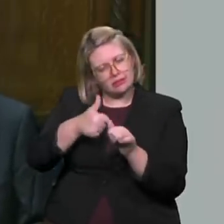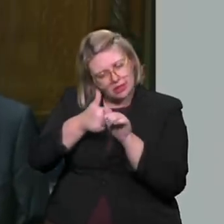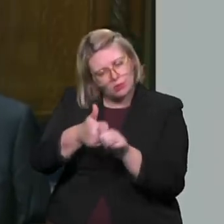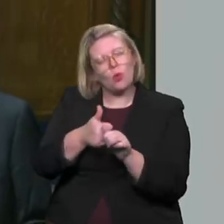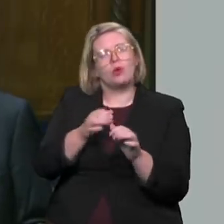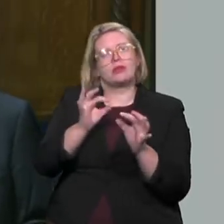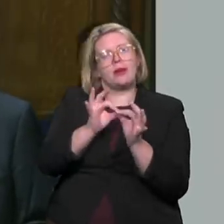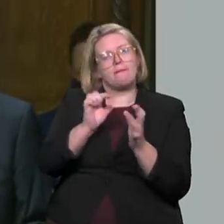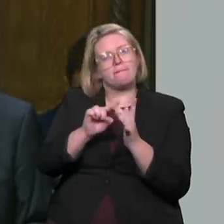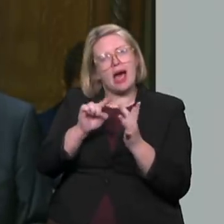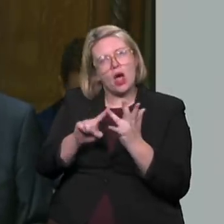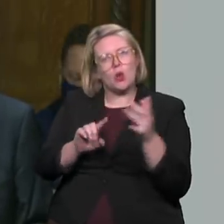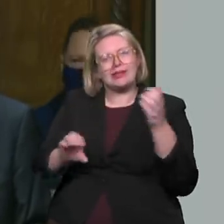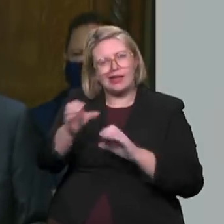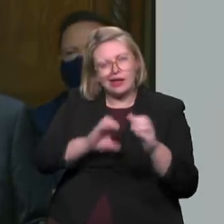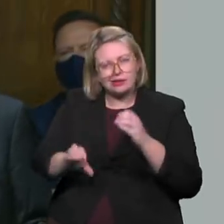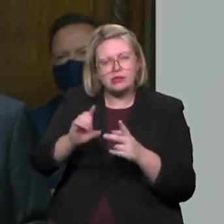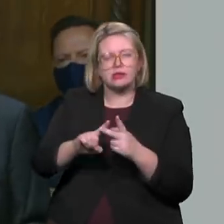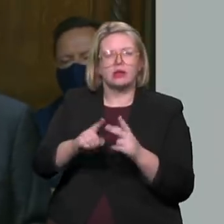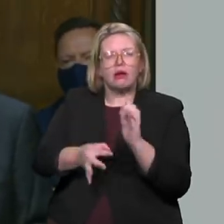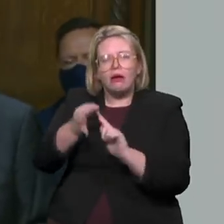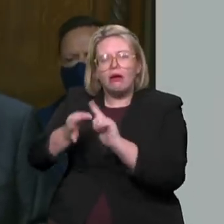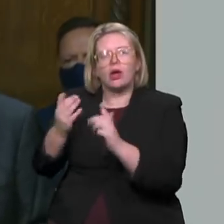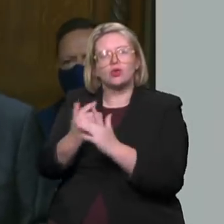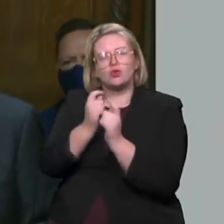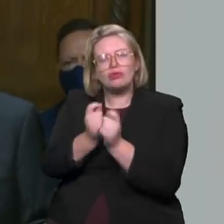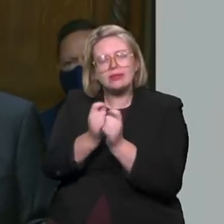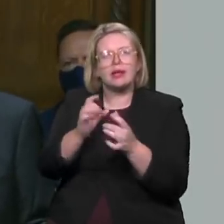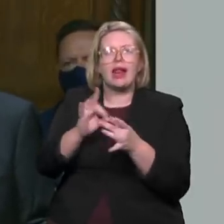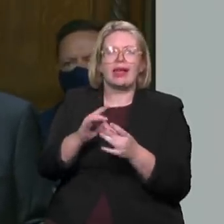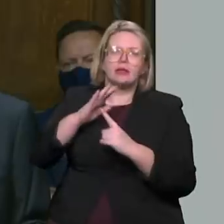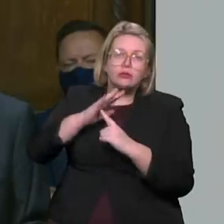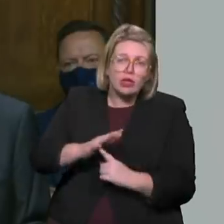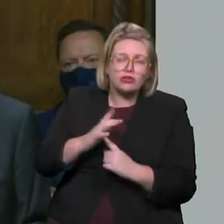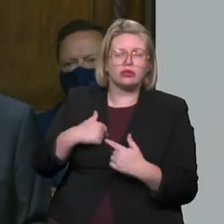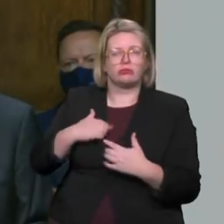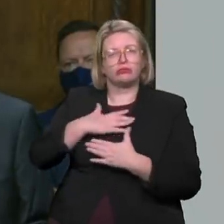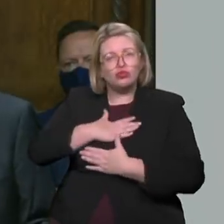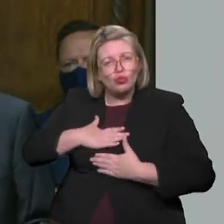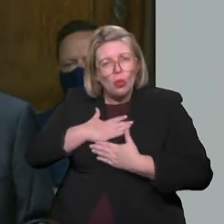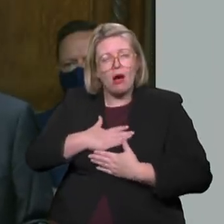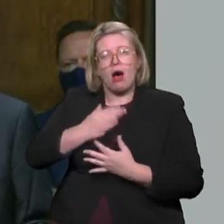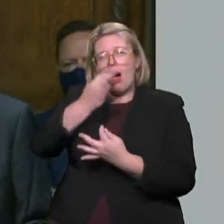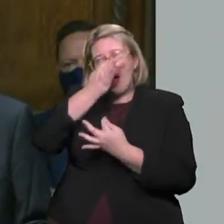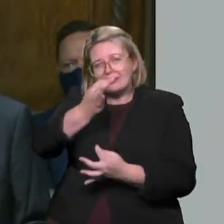health treatments for conditions such as depression, trauma and addiction, will he cut through the current barriers to research into